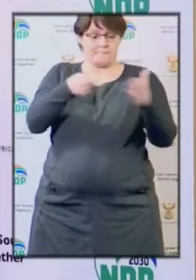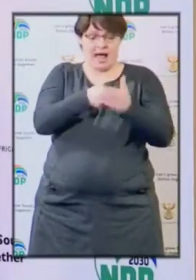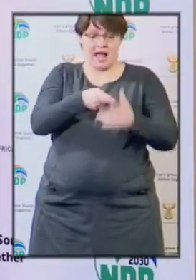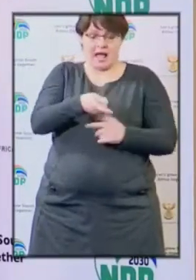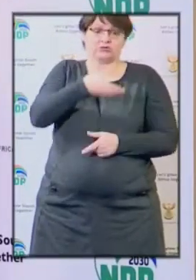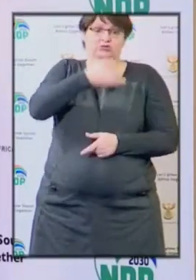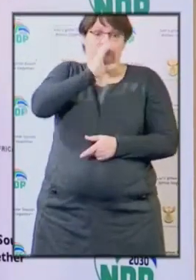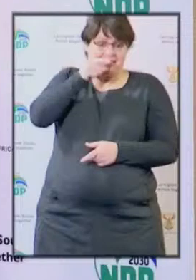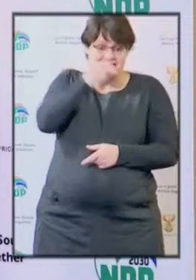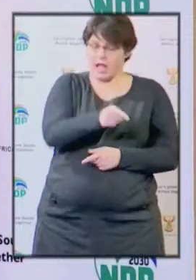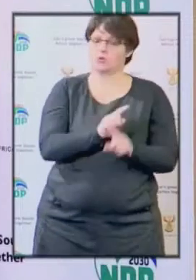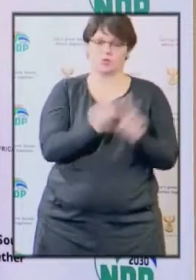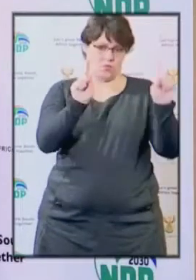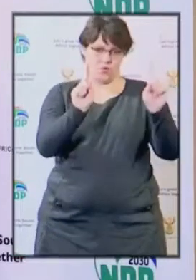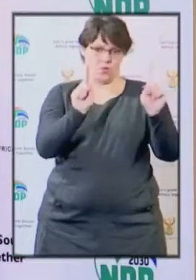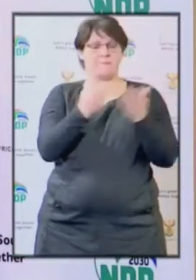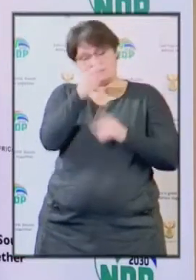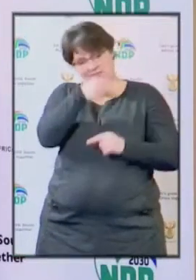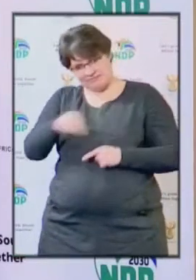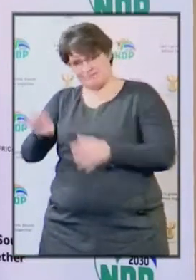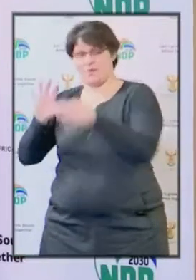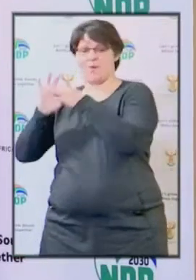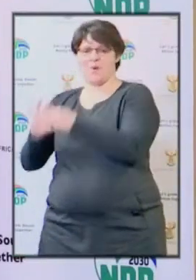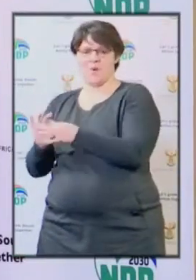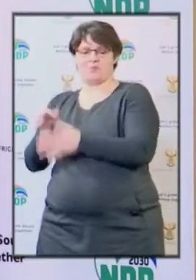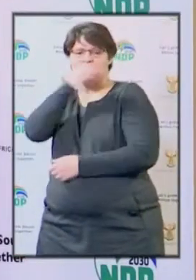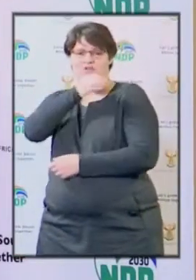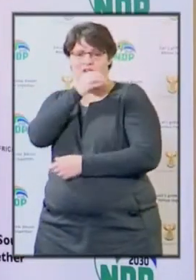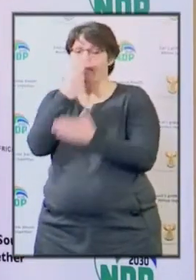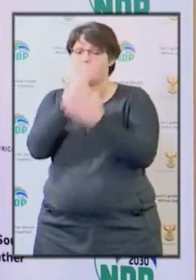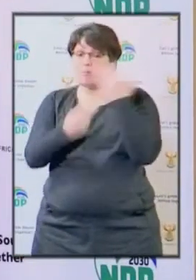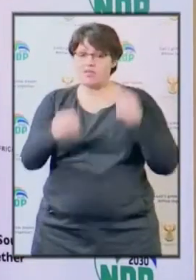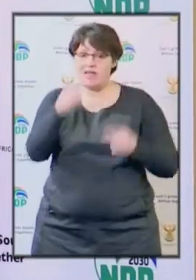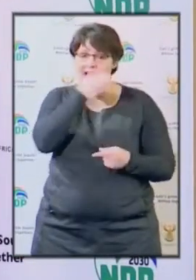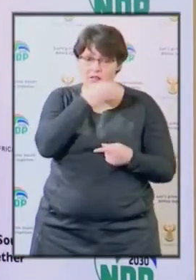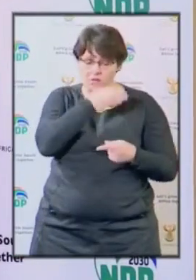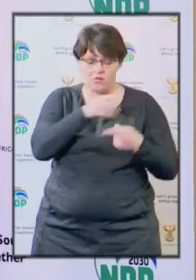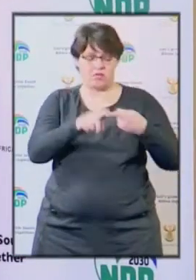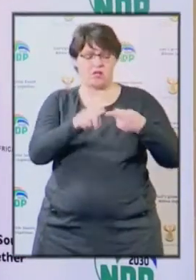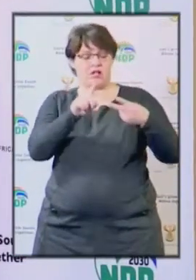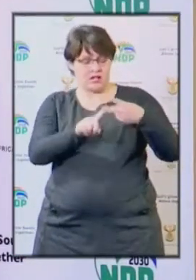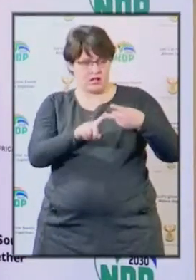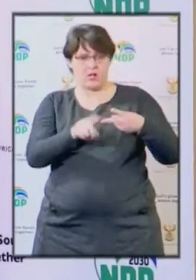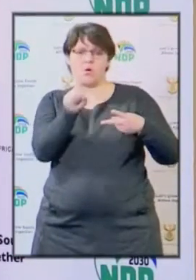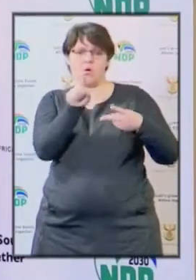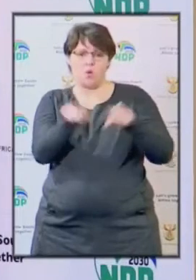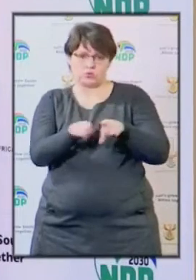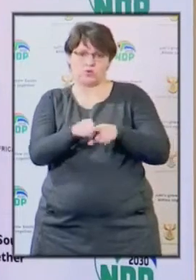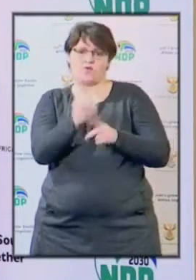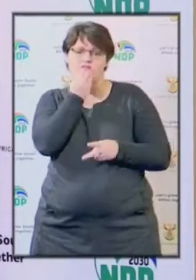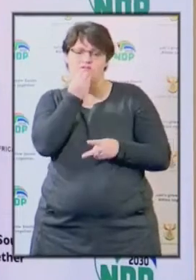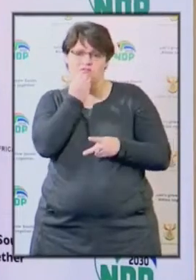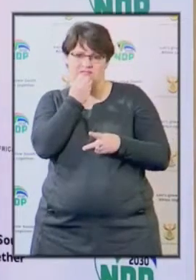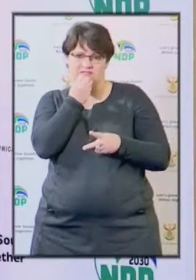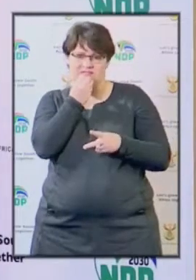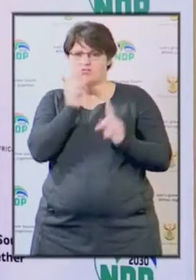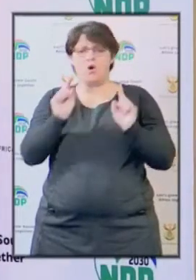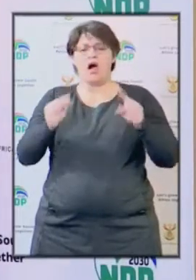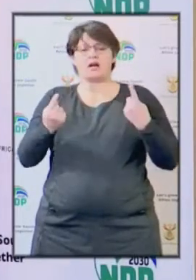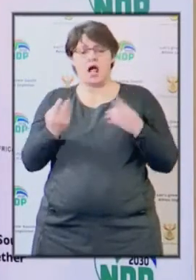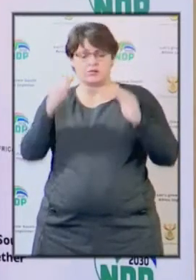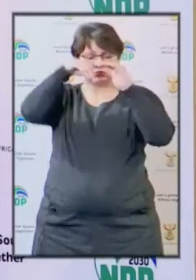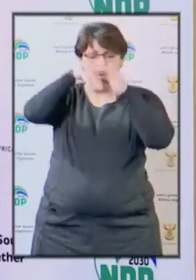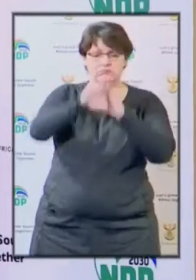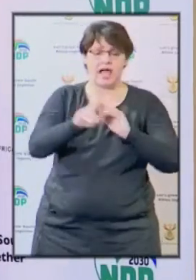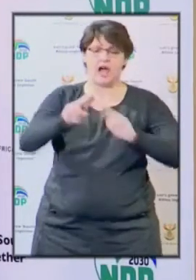On-site consumption is not allowed for both alcohol and also for the food. So we can come